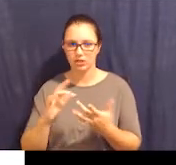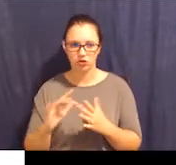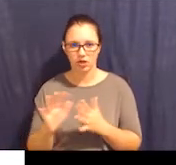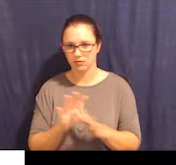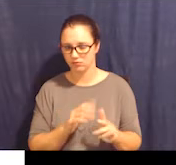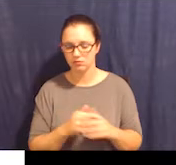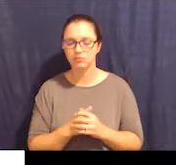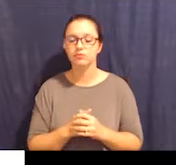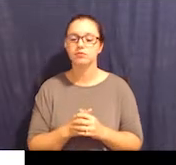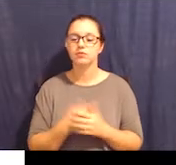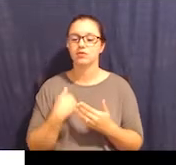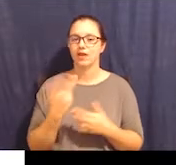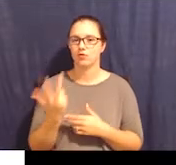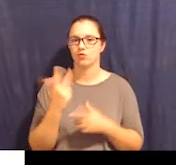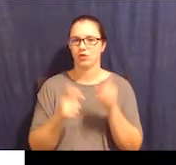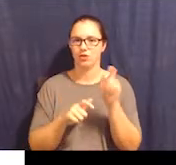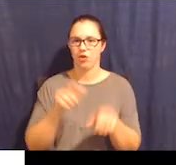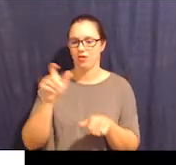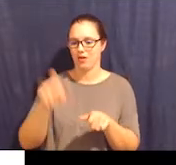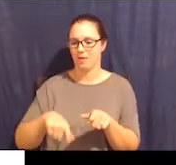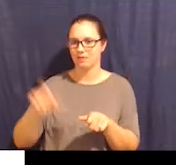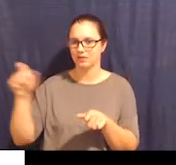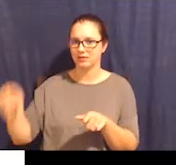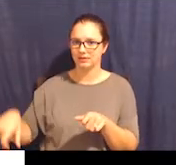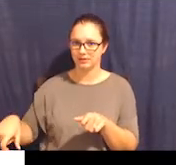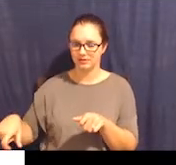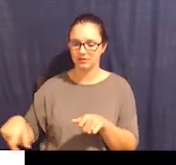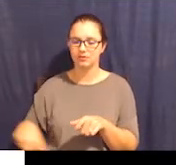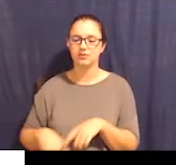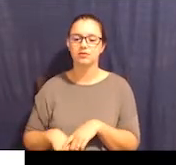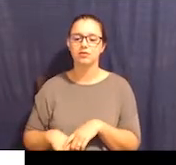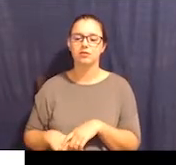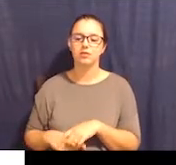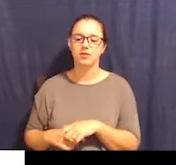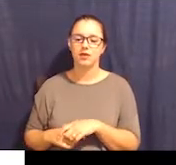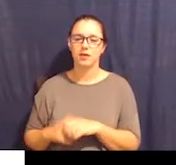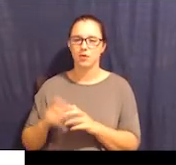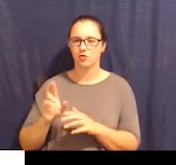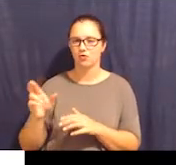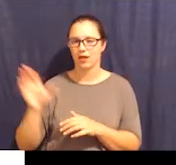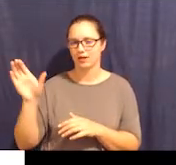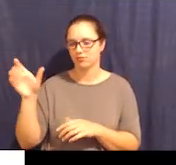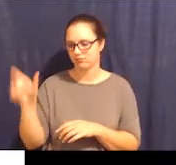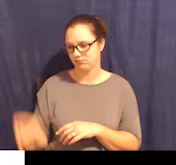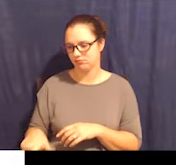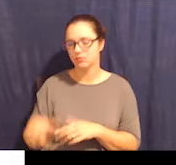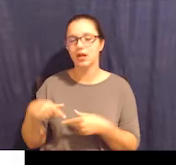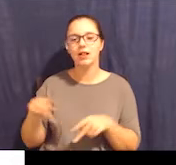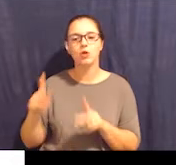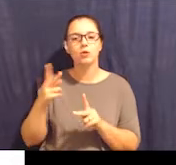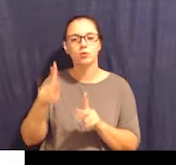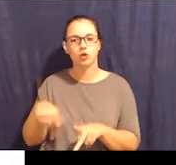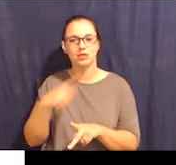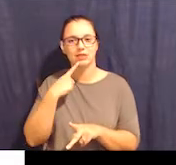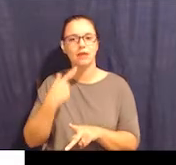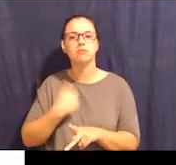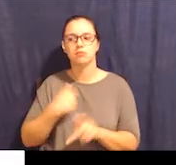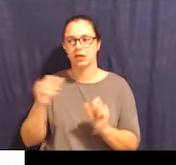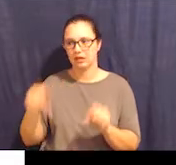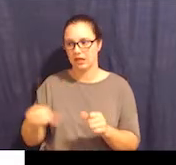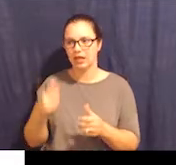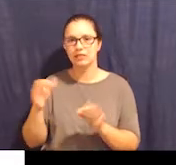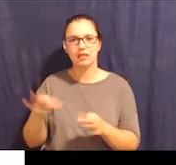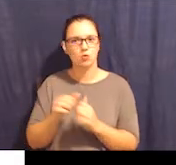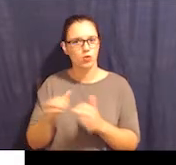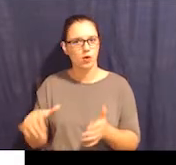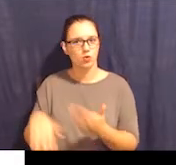electric, and internet? And then there's three columns to the left, to the right of that, that allow the person to say, I can